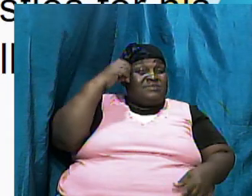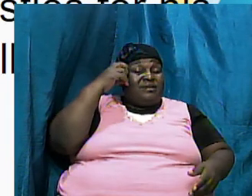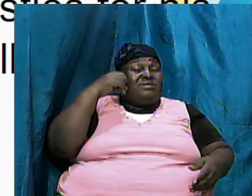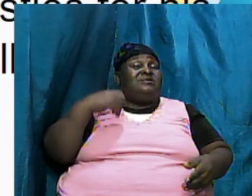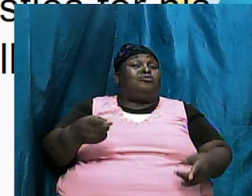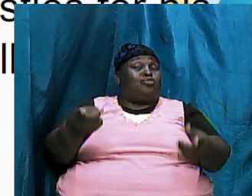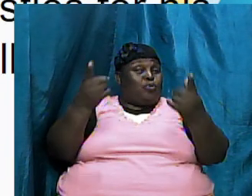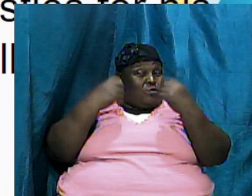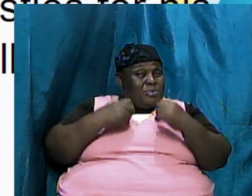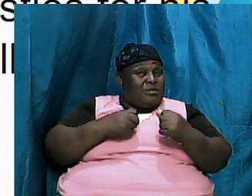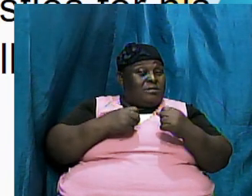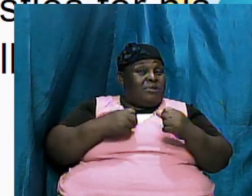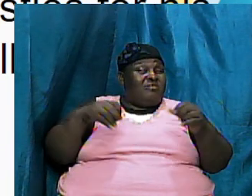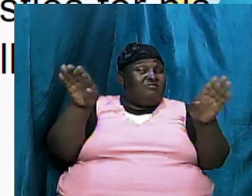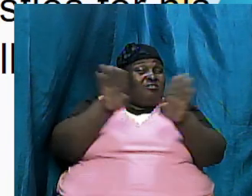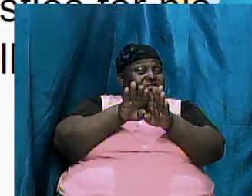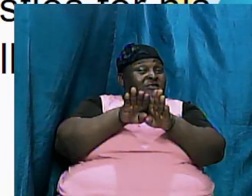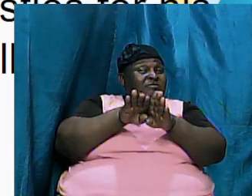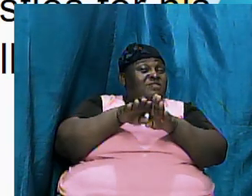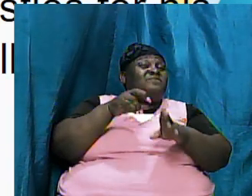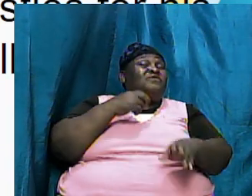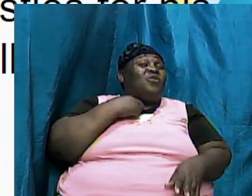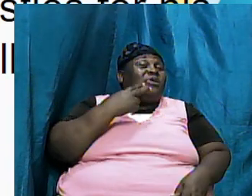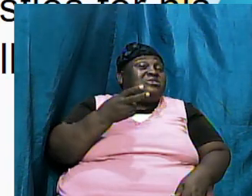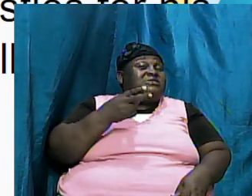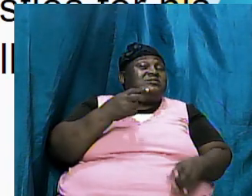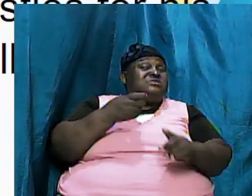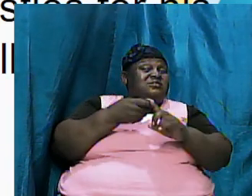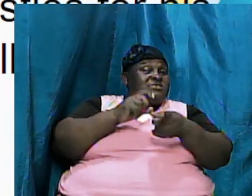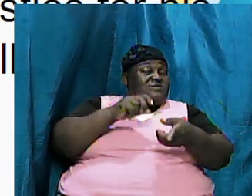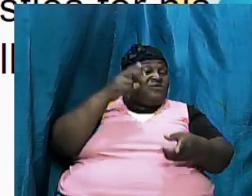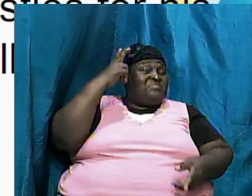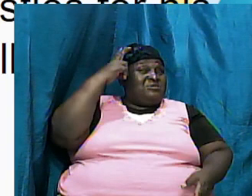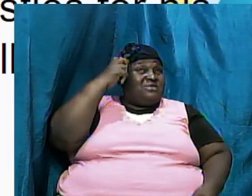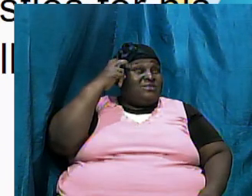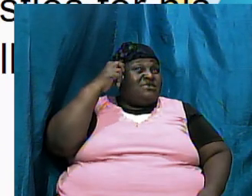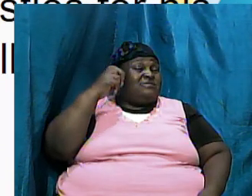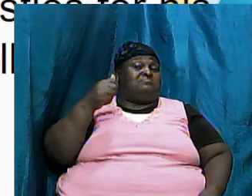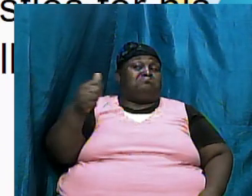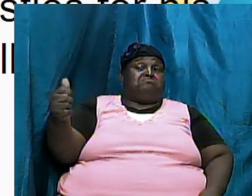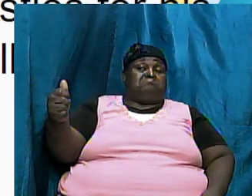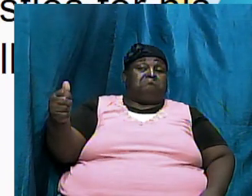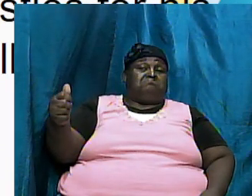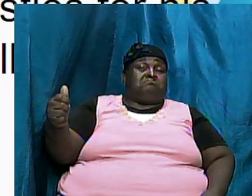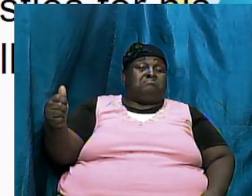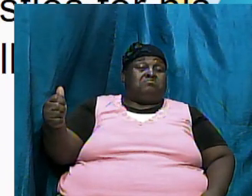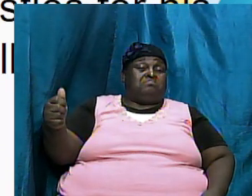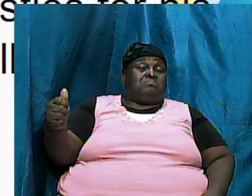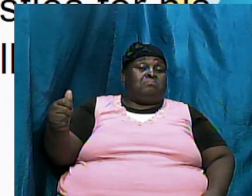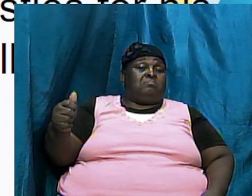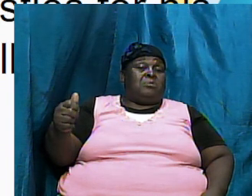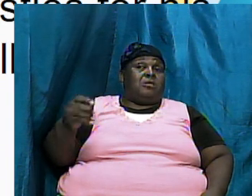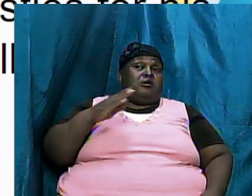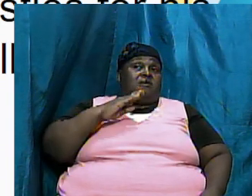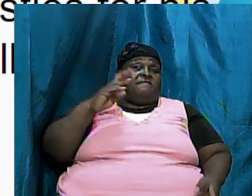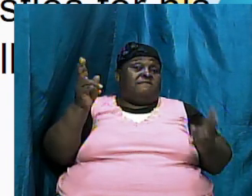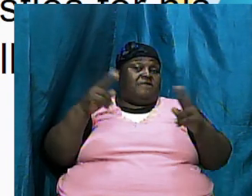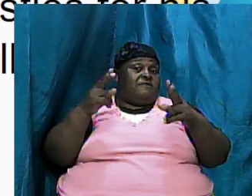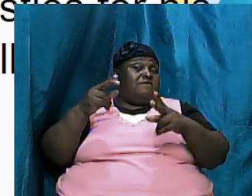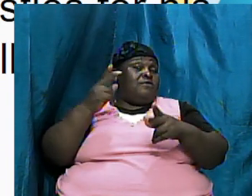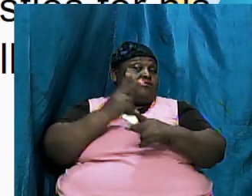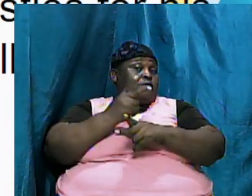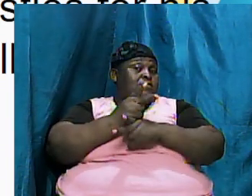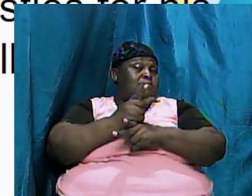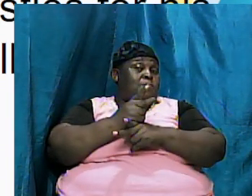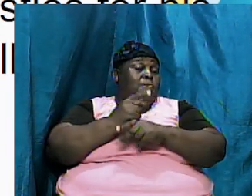those voices that are coming from Satan himself and so you have to be very careful but what happened